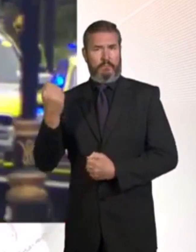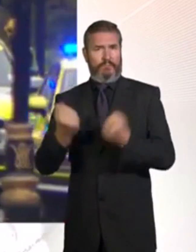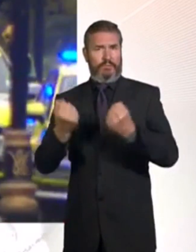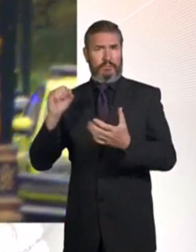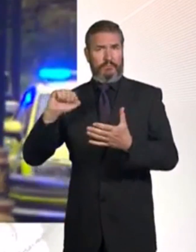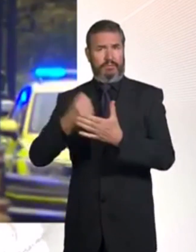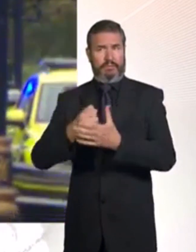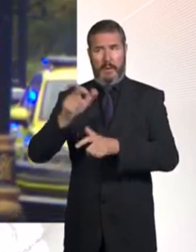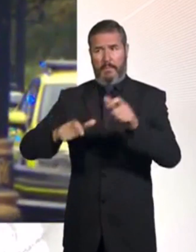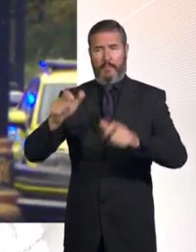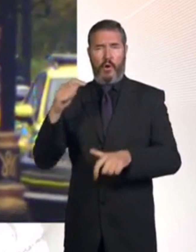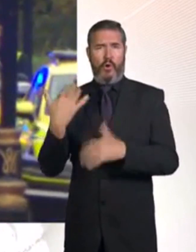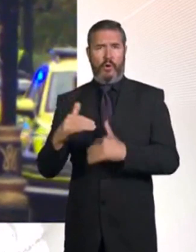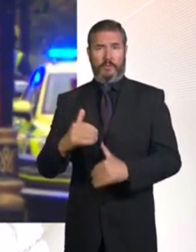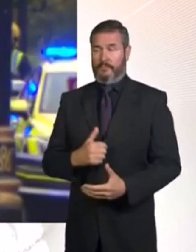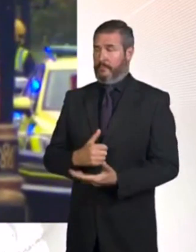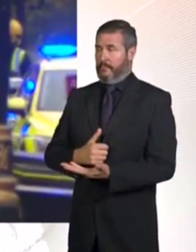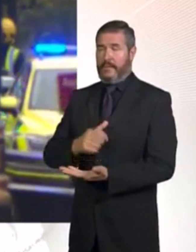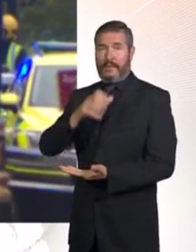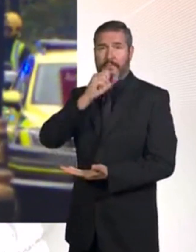The BBC